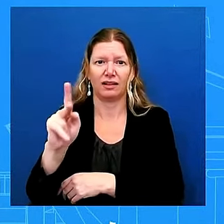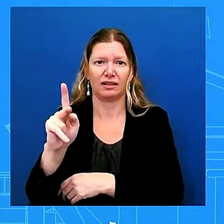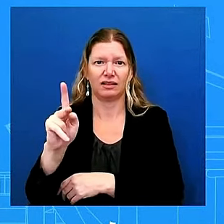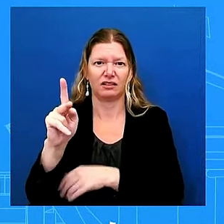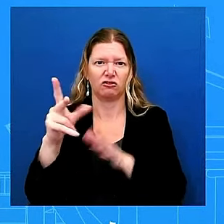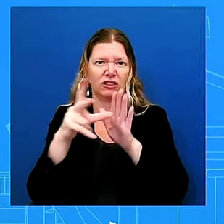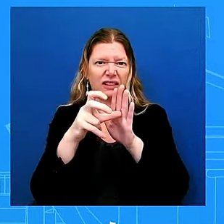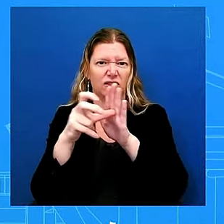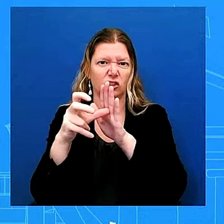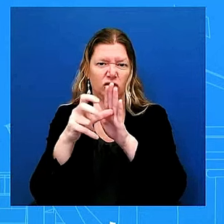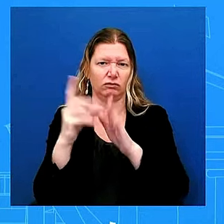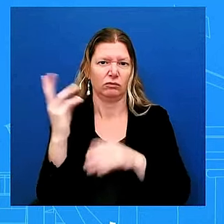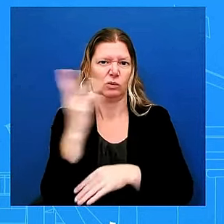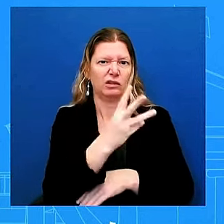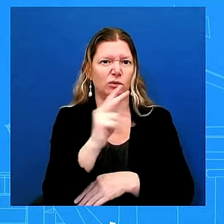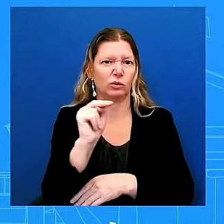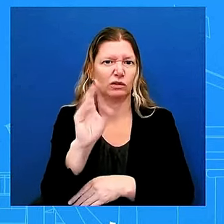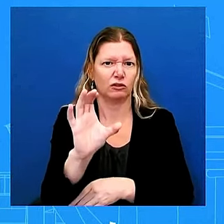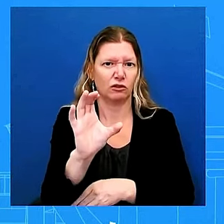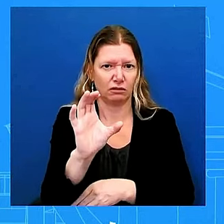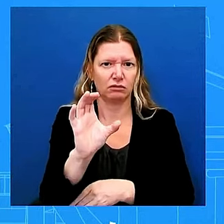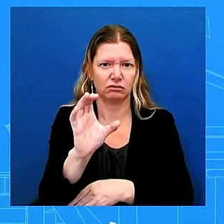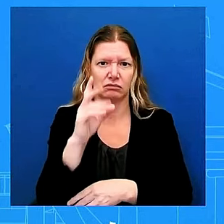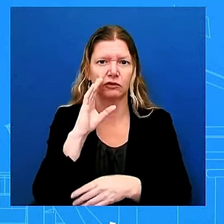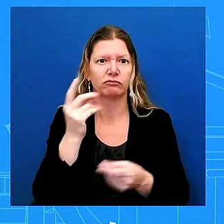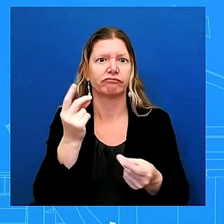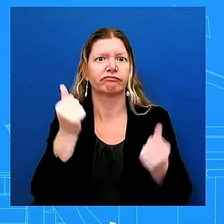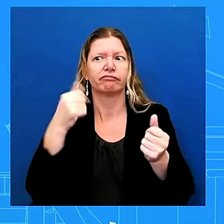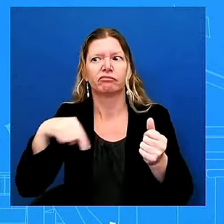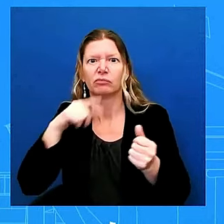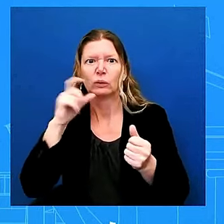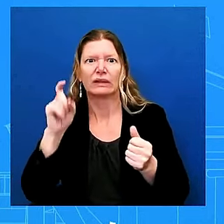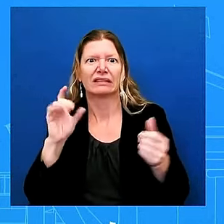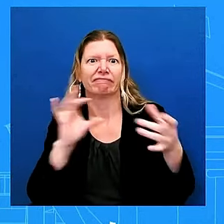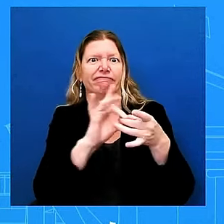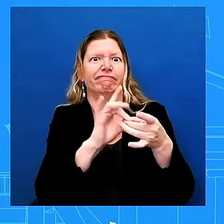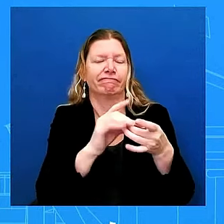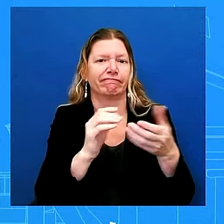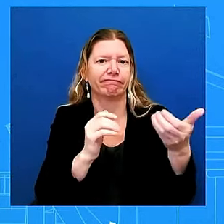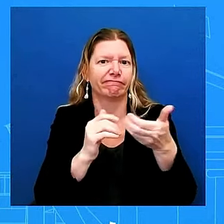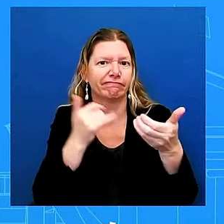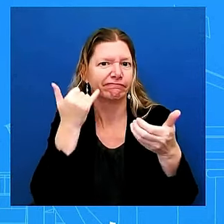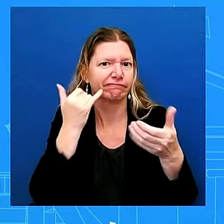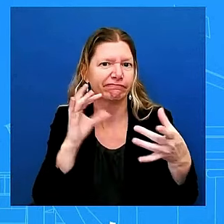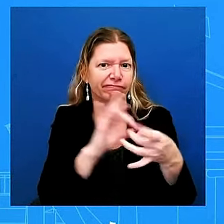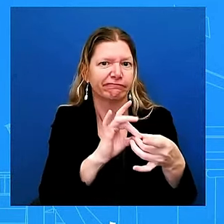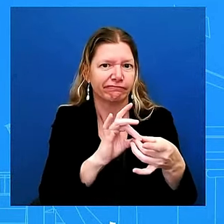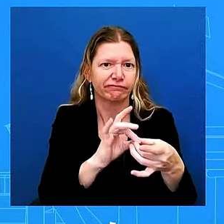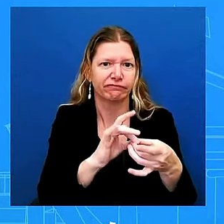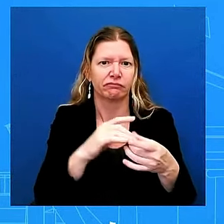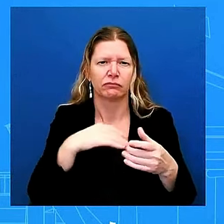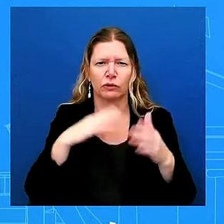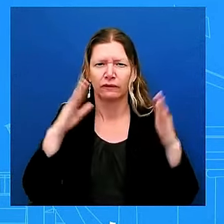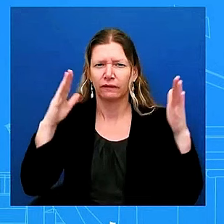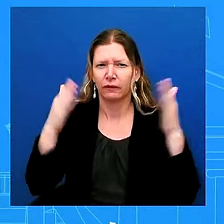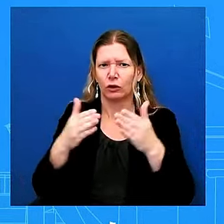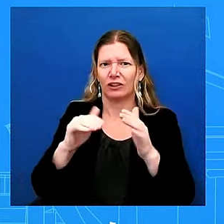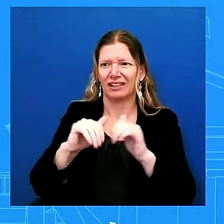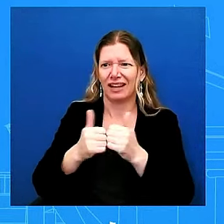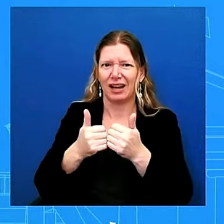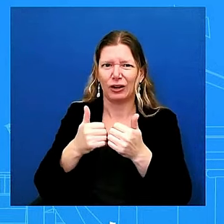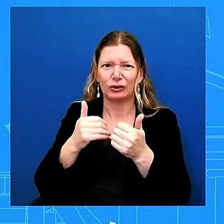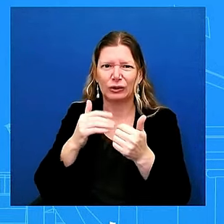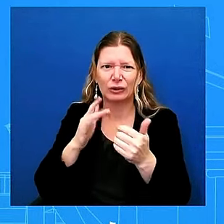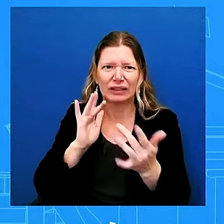we're also very focused on how we reach survivors at their point of need this has been a lesson we have learned from the beginning of president biden's